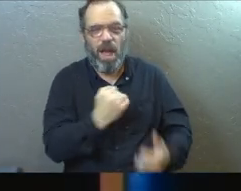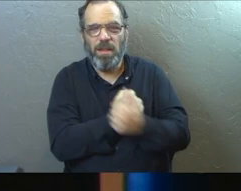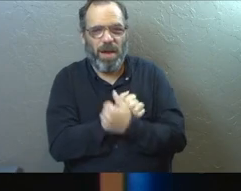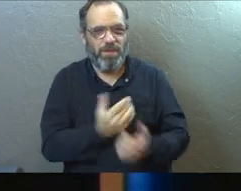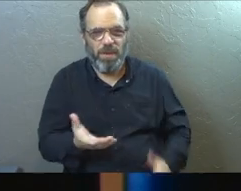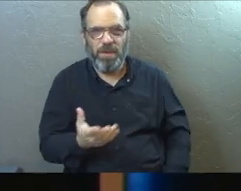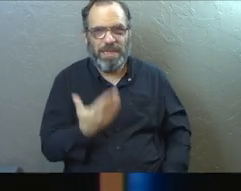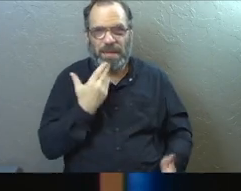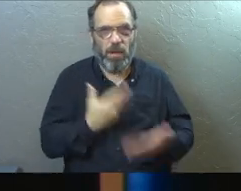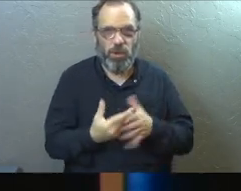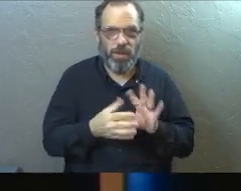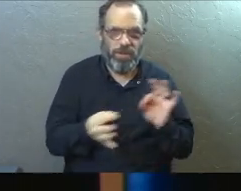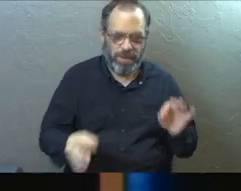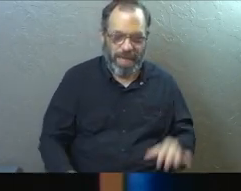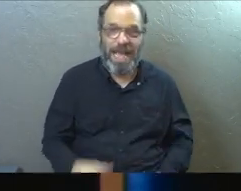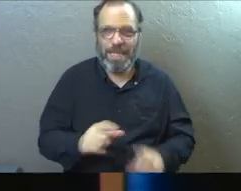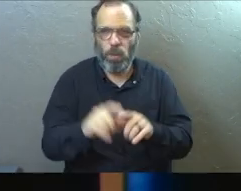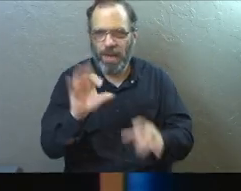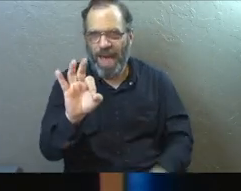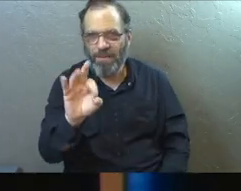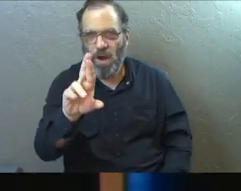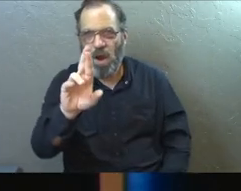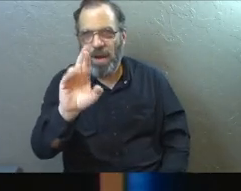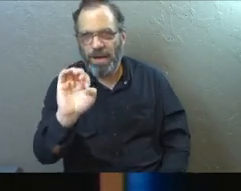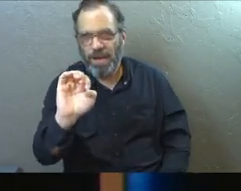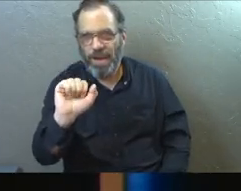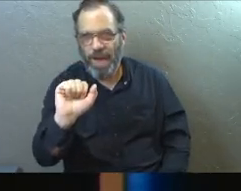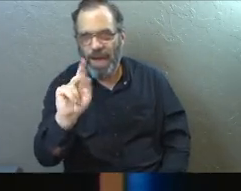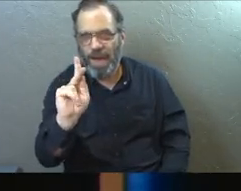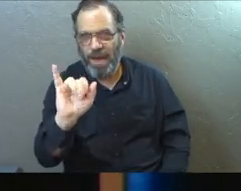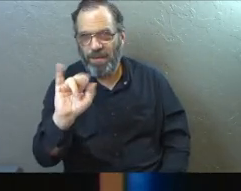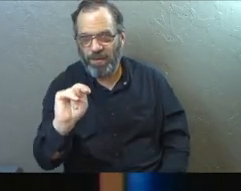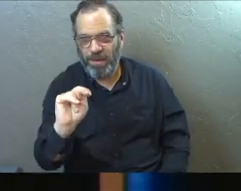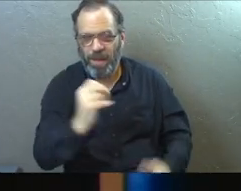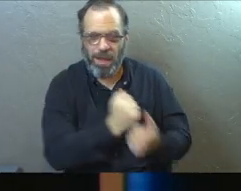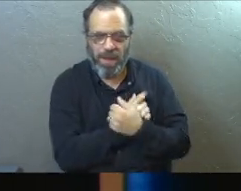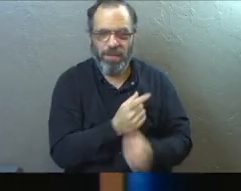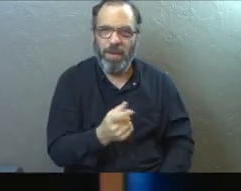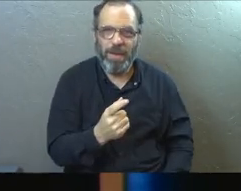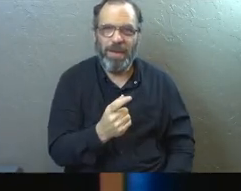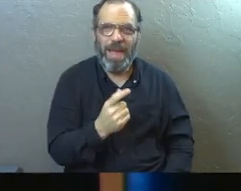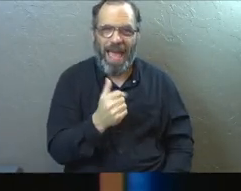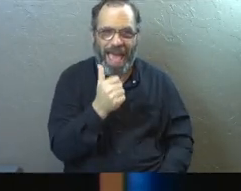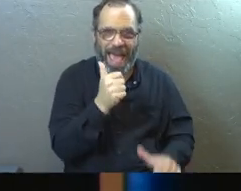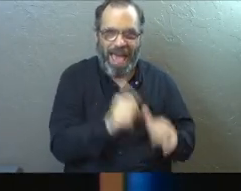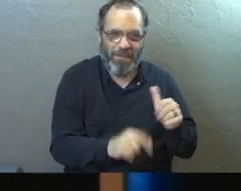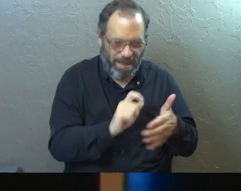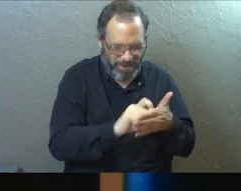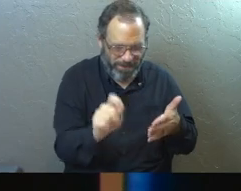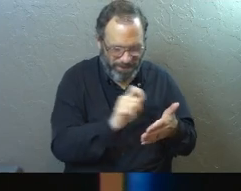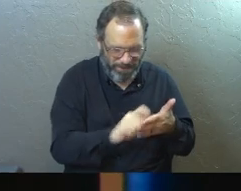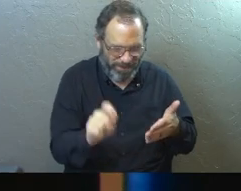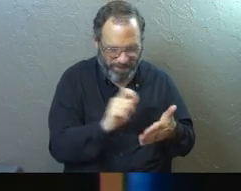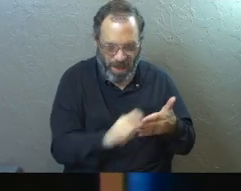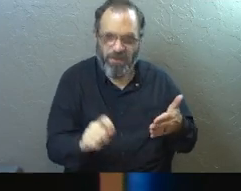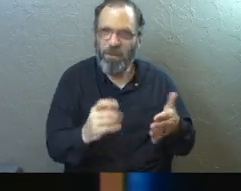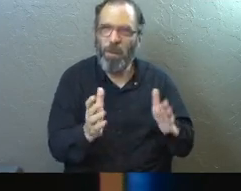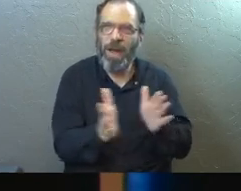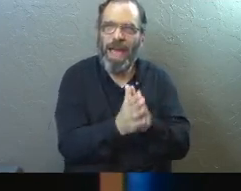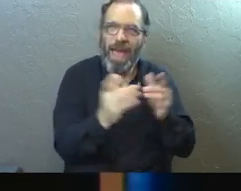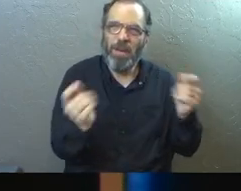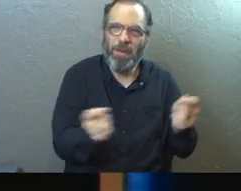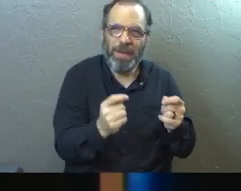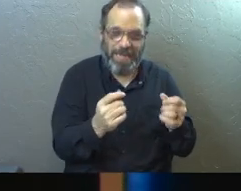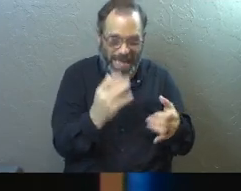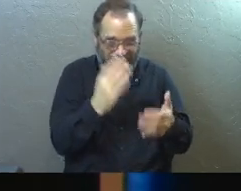That's not a good line, but it's what I said. And, but ever since then, every time, like every letter that I write Sarah for like an anniversary or